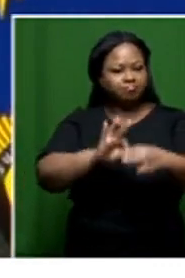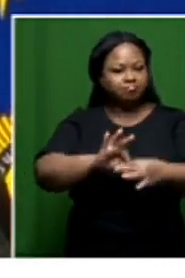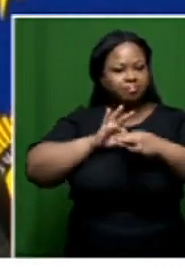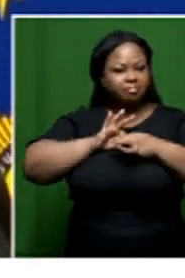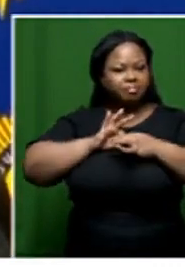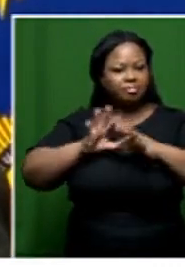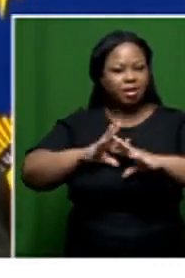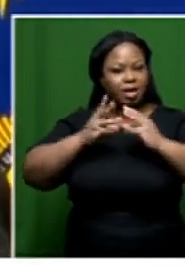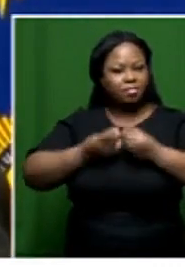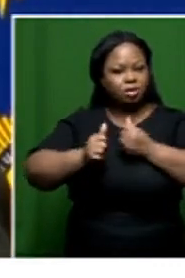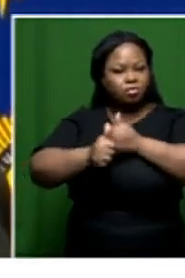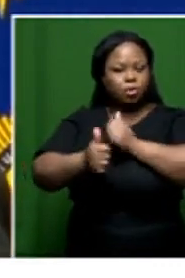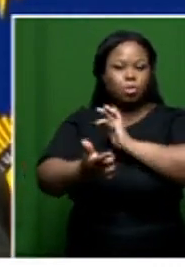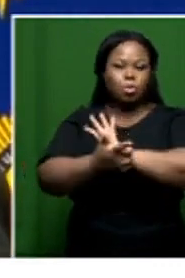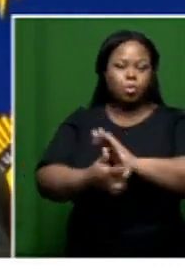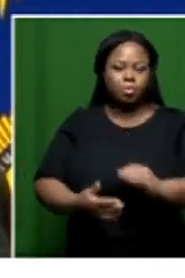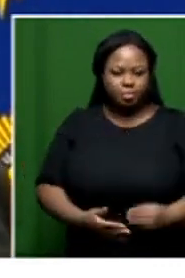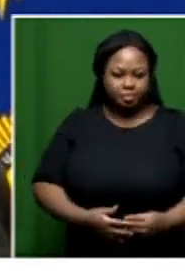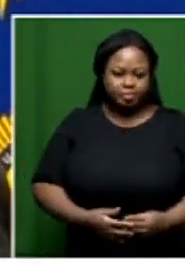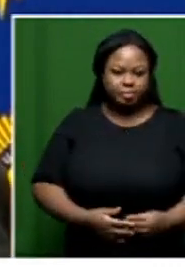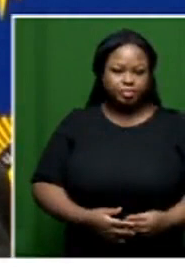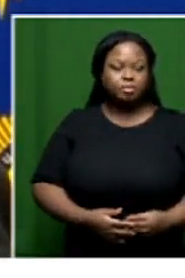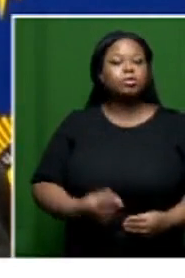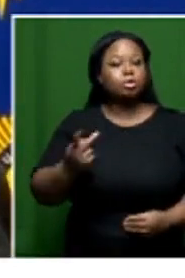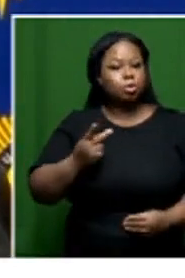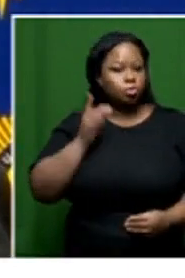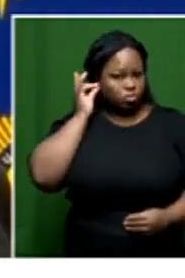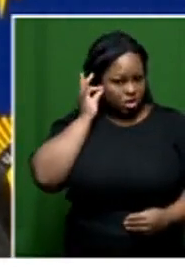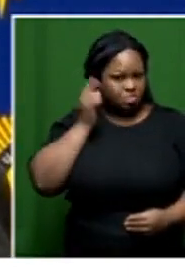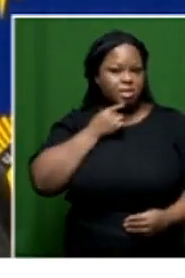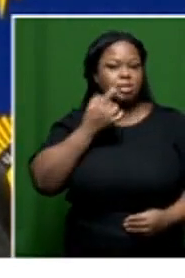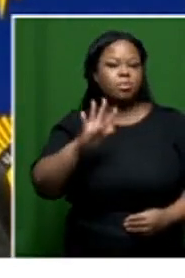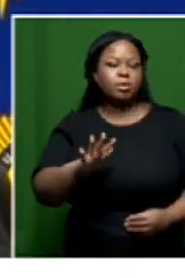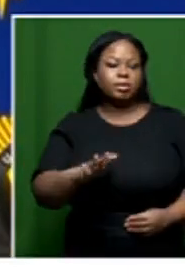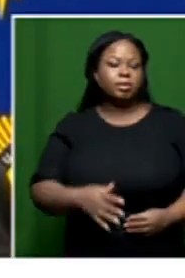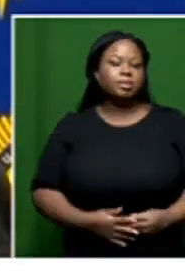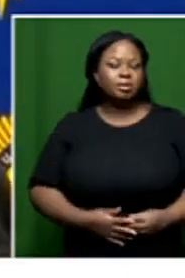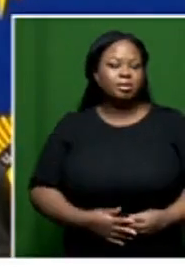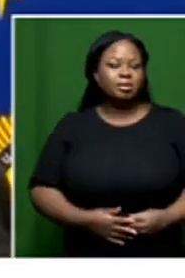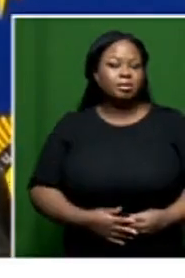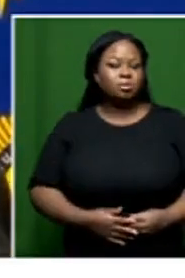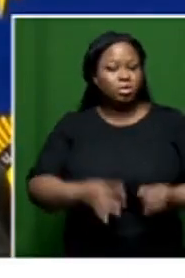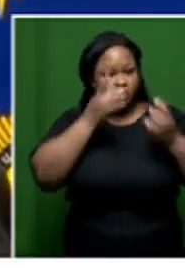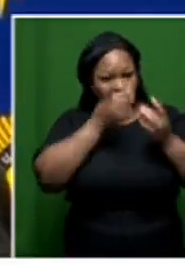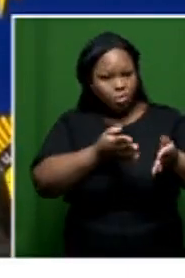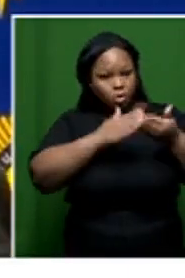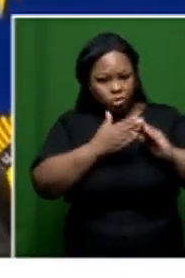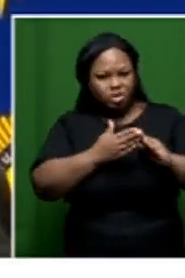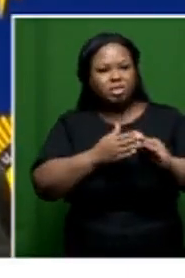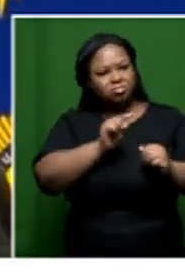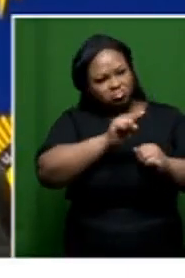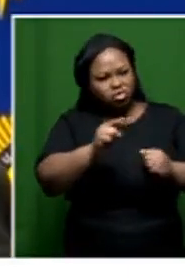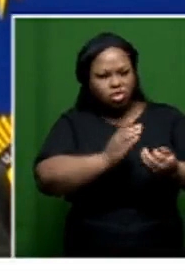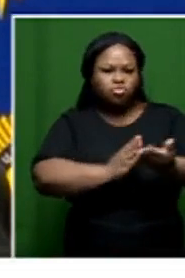that is within the law. And you also heard me what I said to the communities, that communities have the